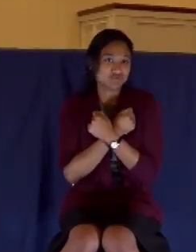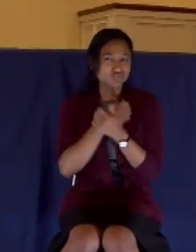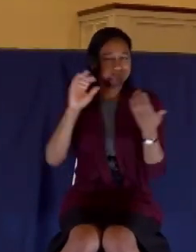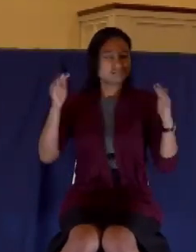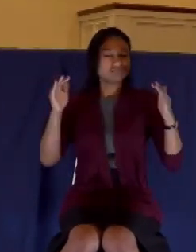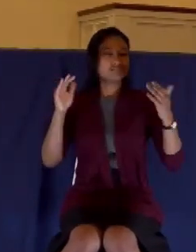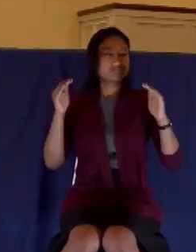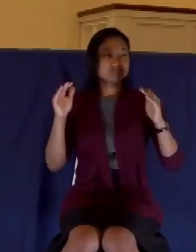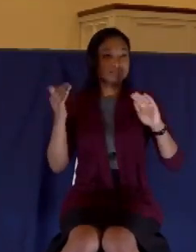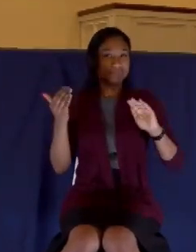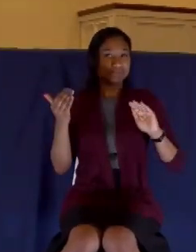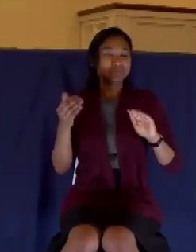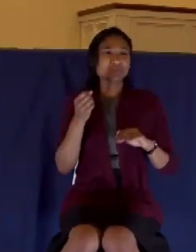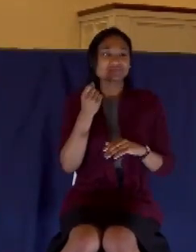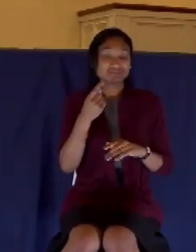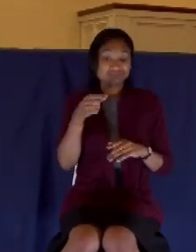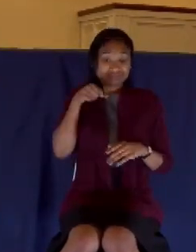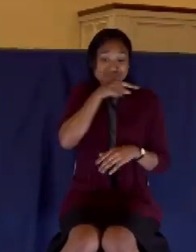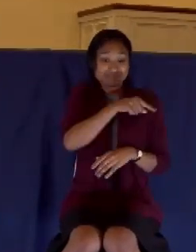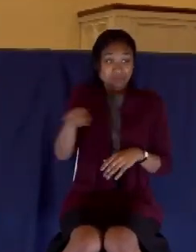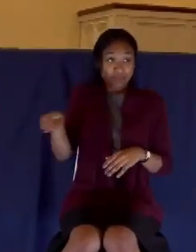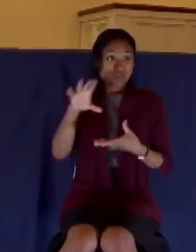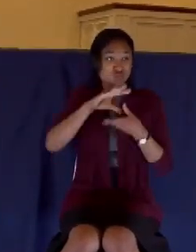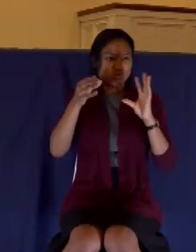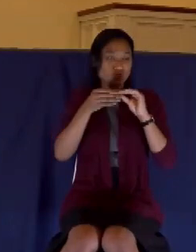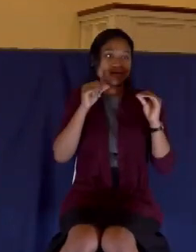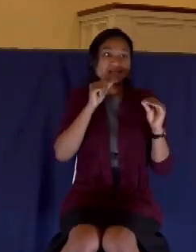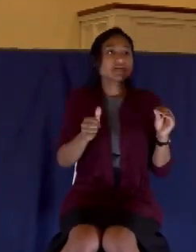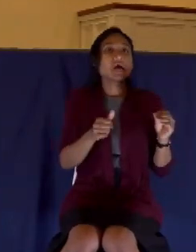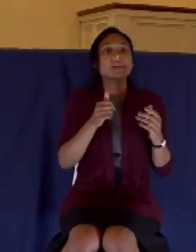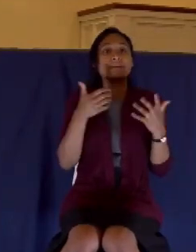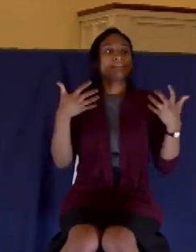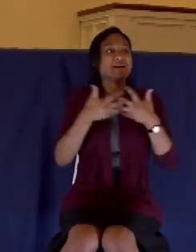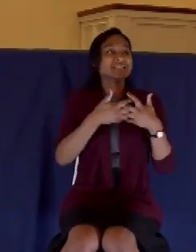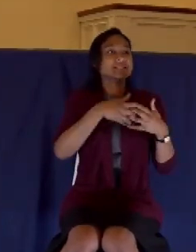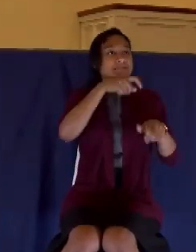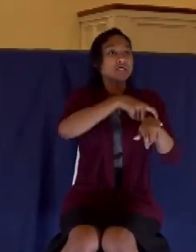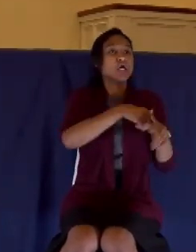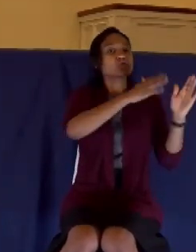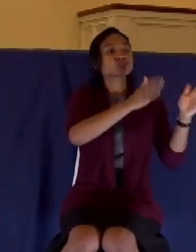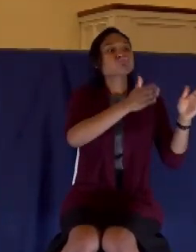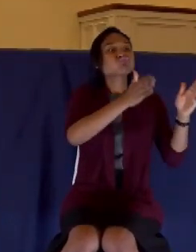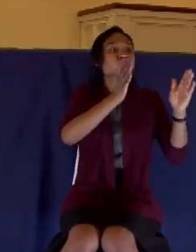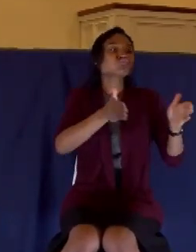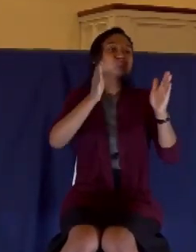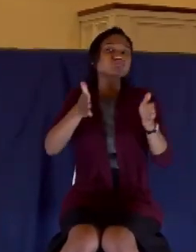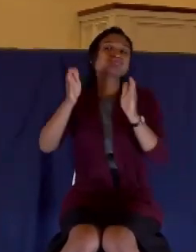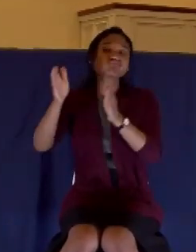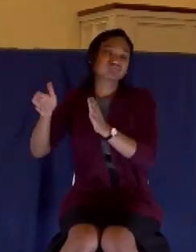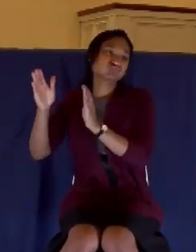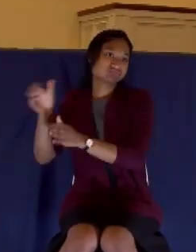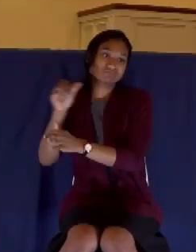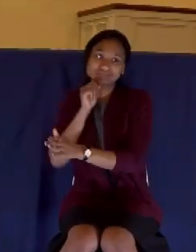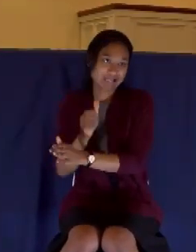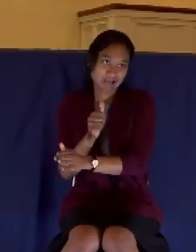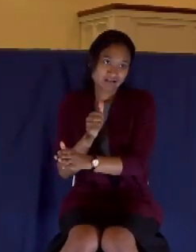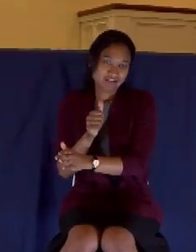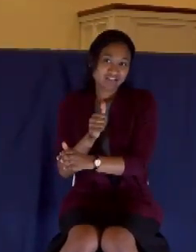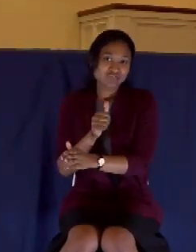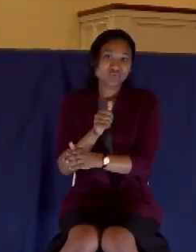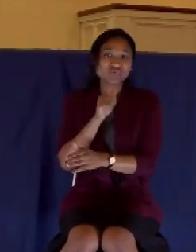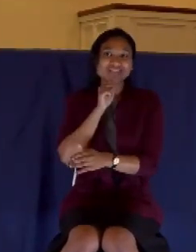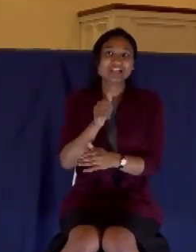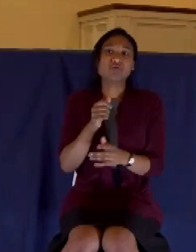story is not chronological. If you read Mark, you might think that this is happening right on the eve of the Passover. It's not.